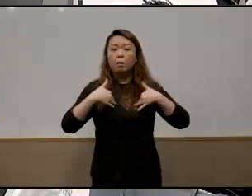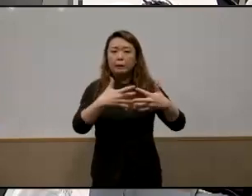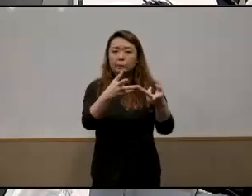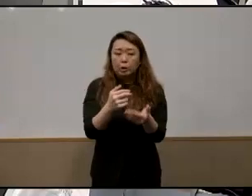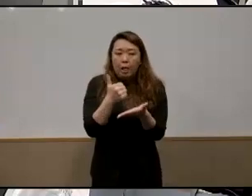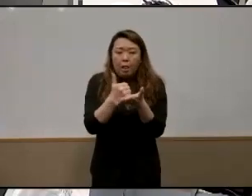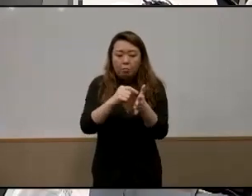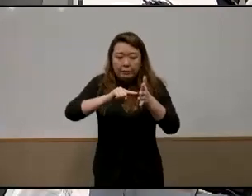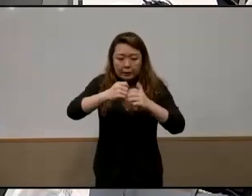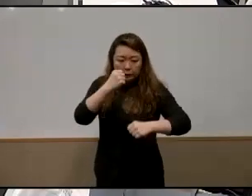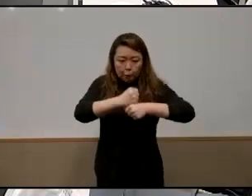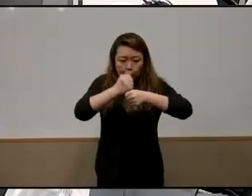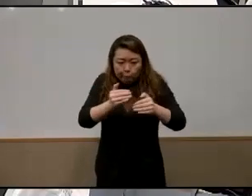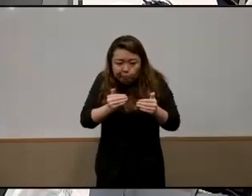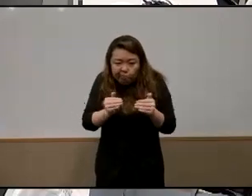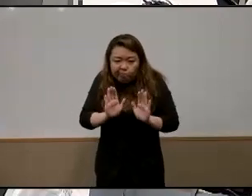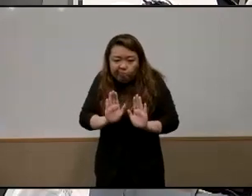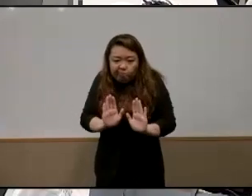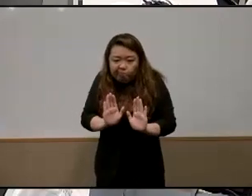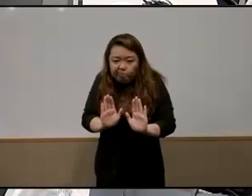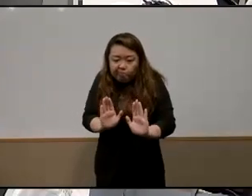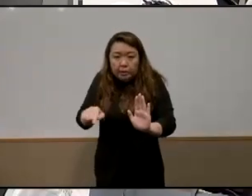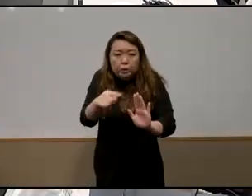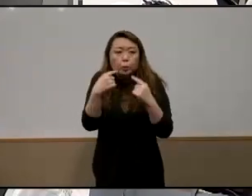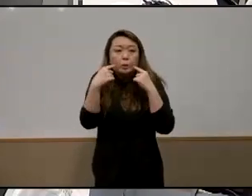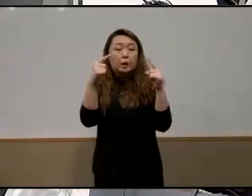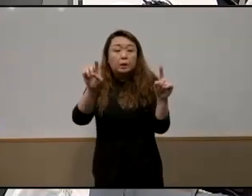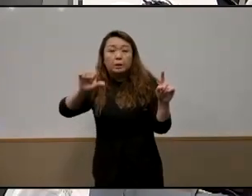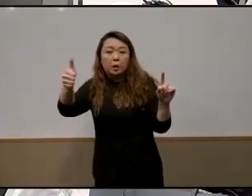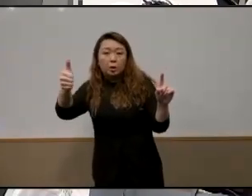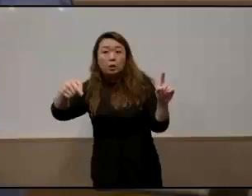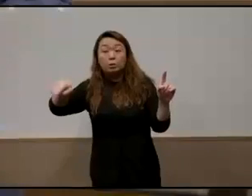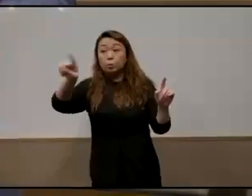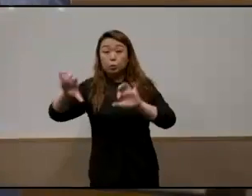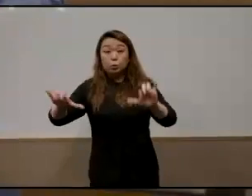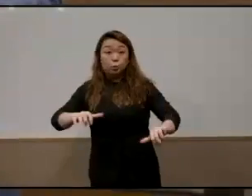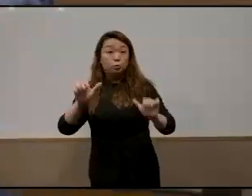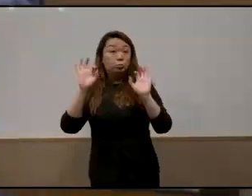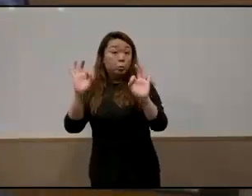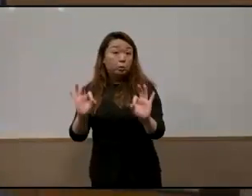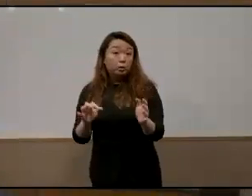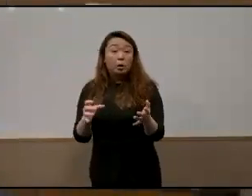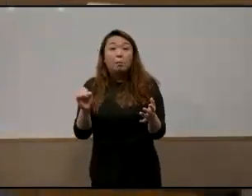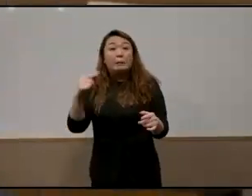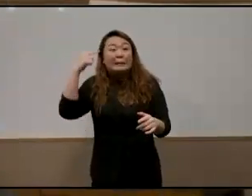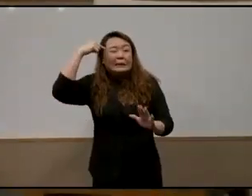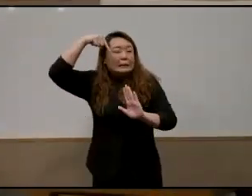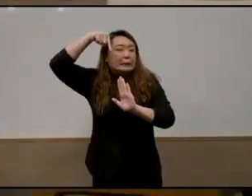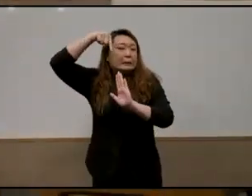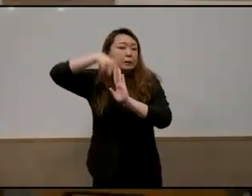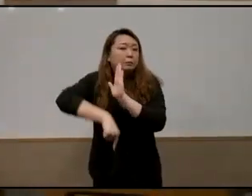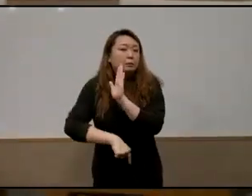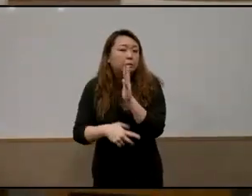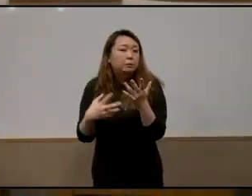needle who have succeeded one way or the other we're doing all right we can think more deeply about these issues